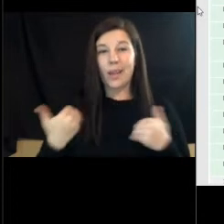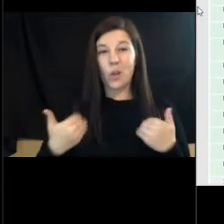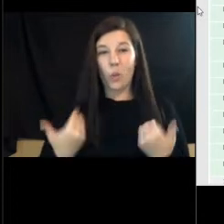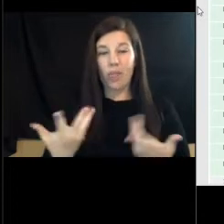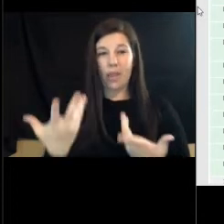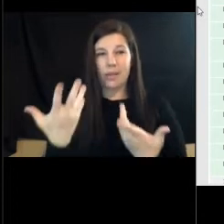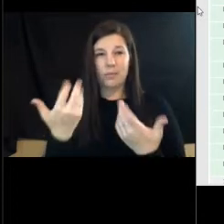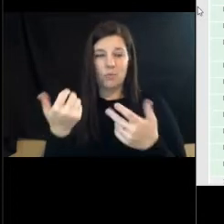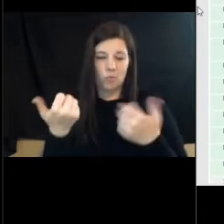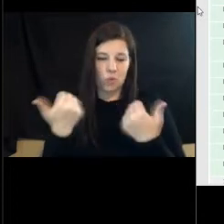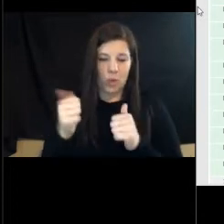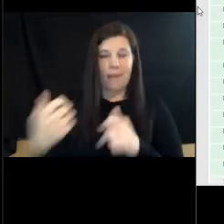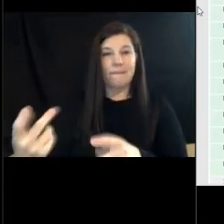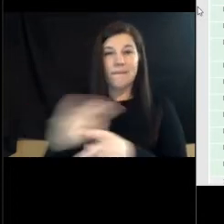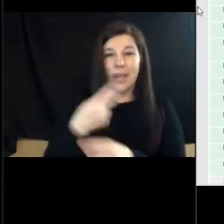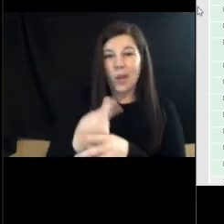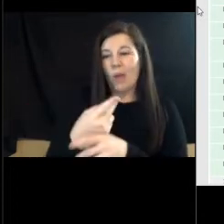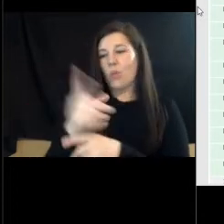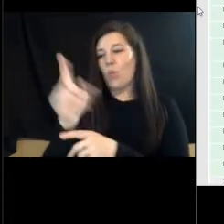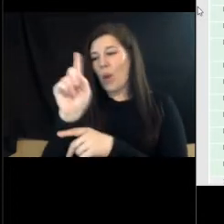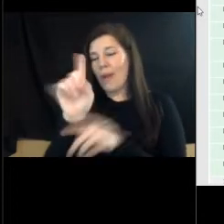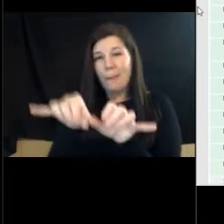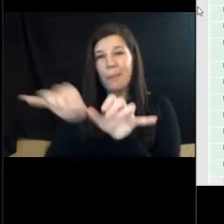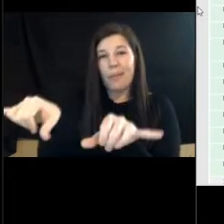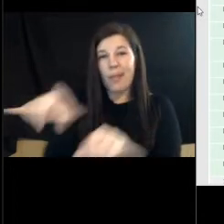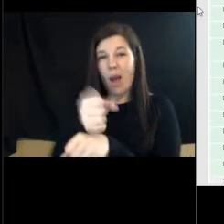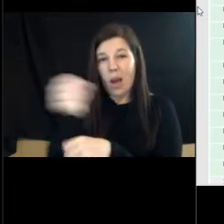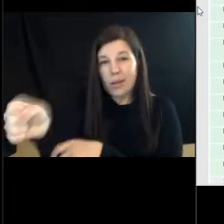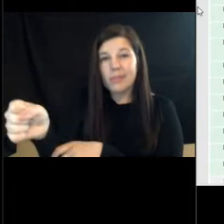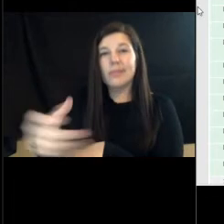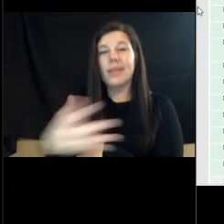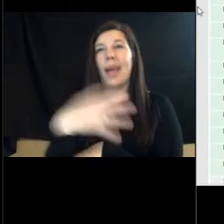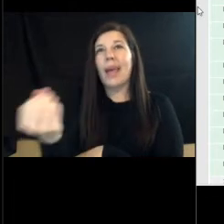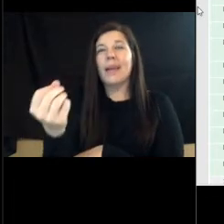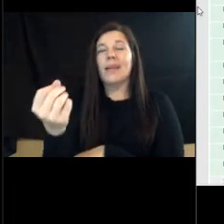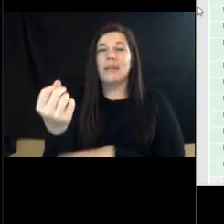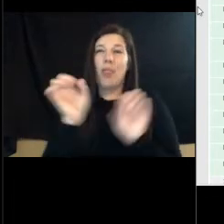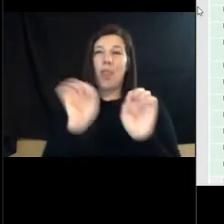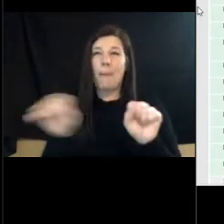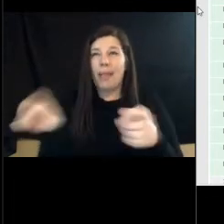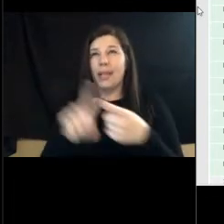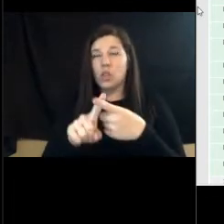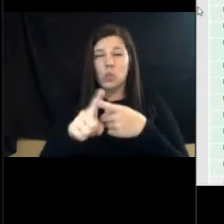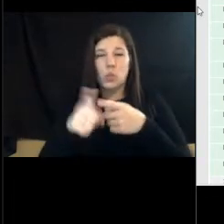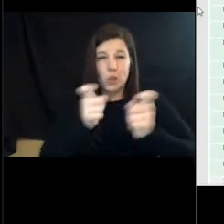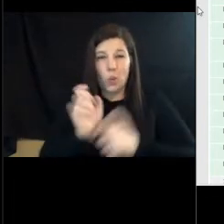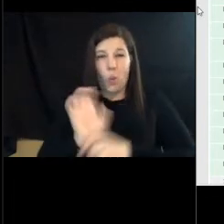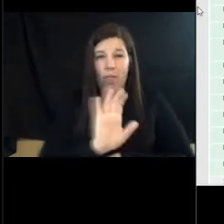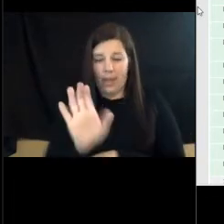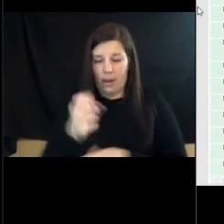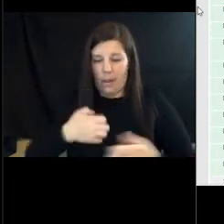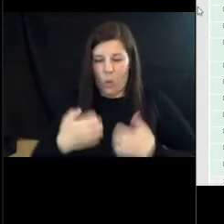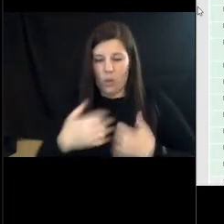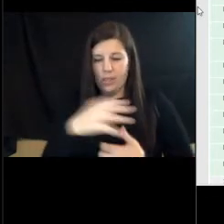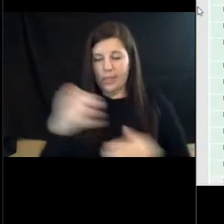belonging that they need and finding the ability to regulate their thoughts and emotions in healthy ways